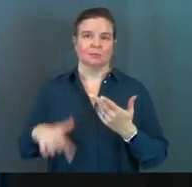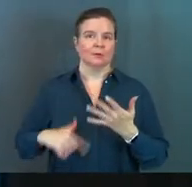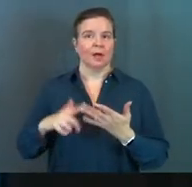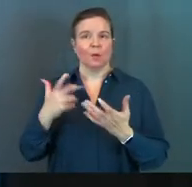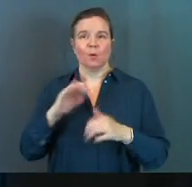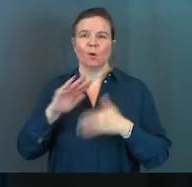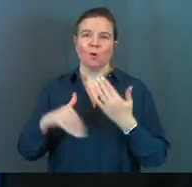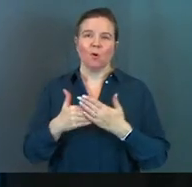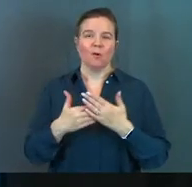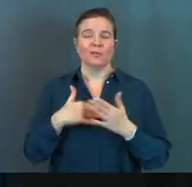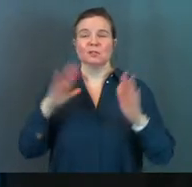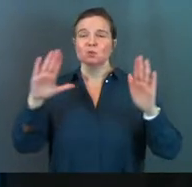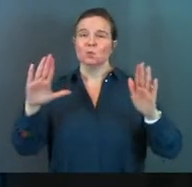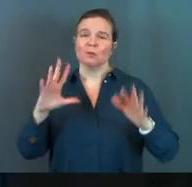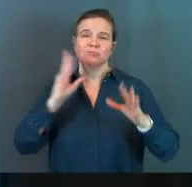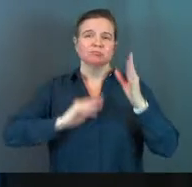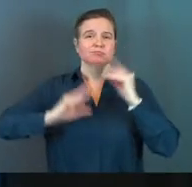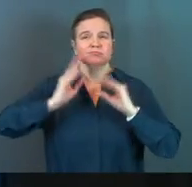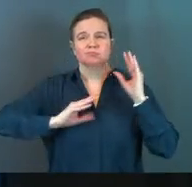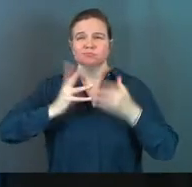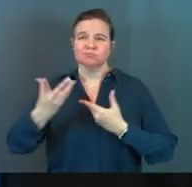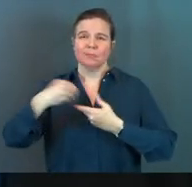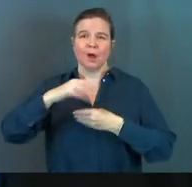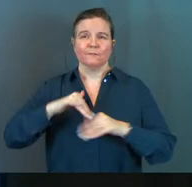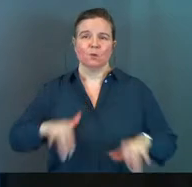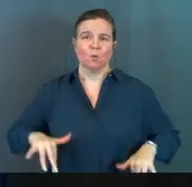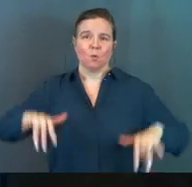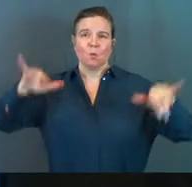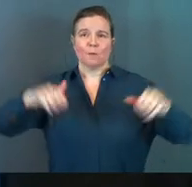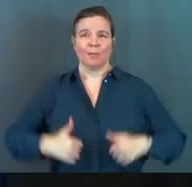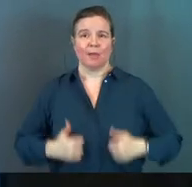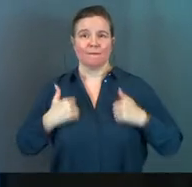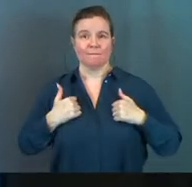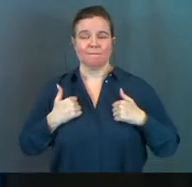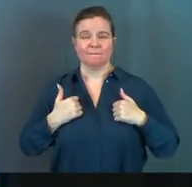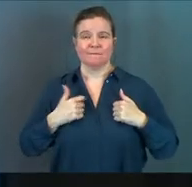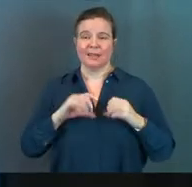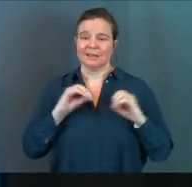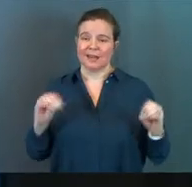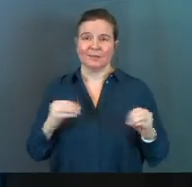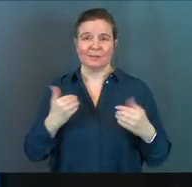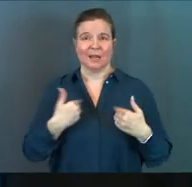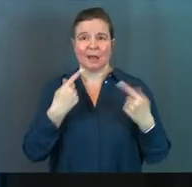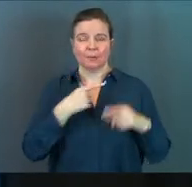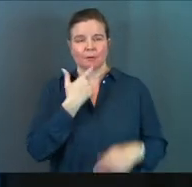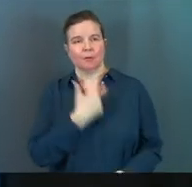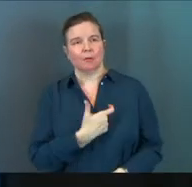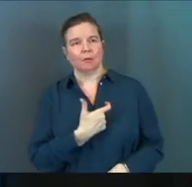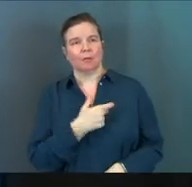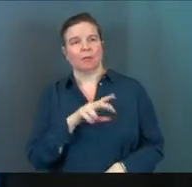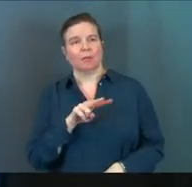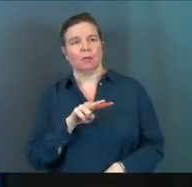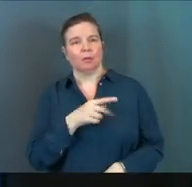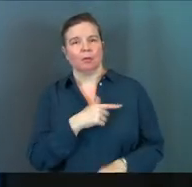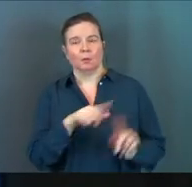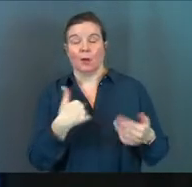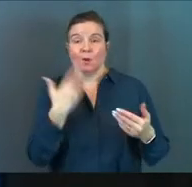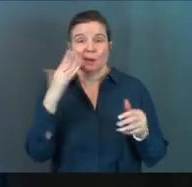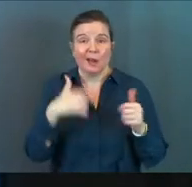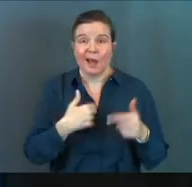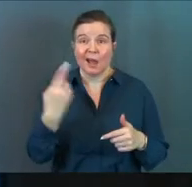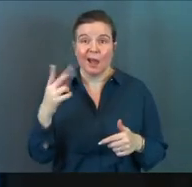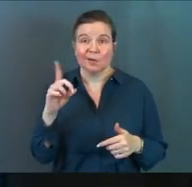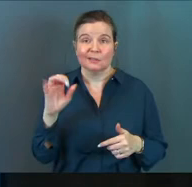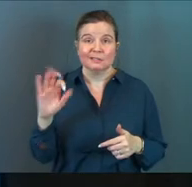I want all these wonderful things to be part of your growing up life. And none of them can happen in front of a screen. I don't care how